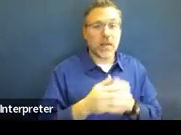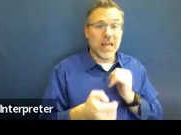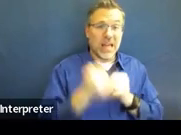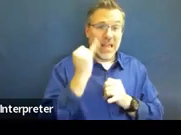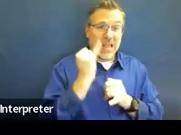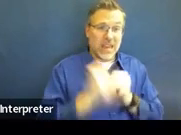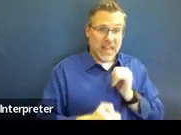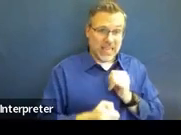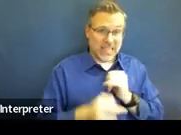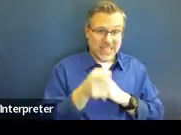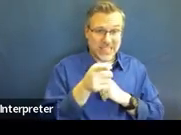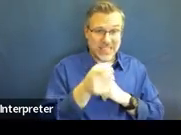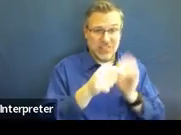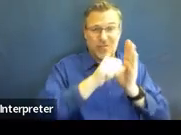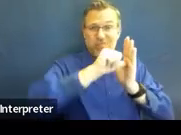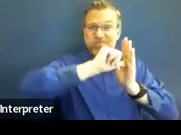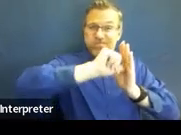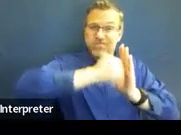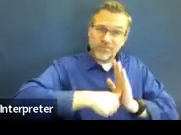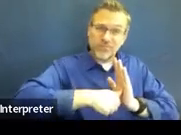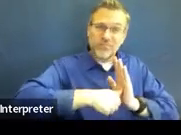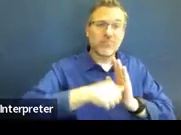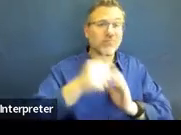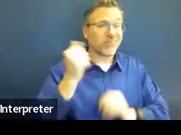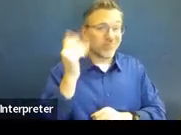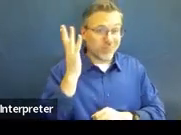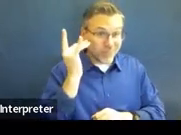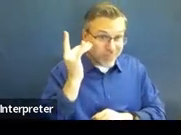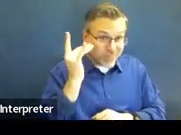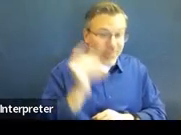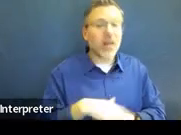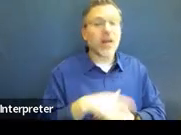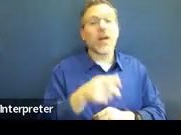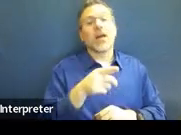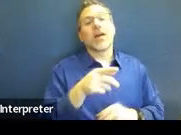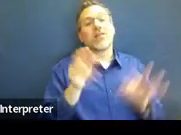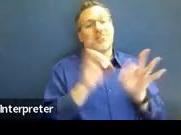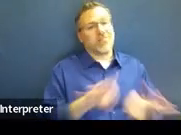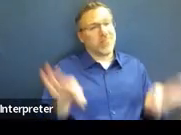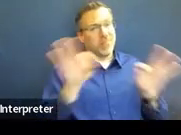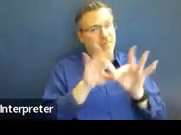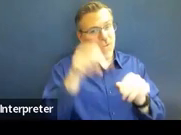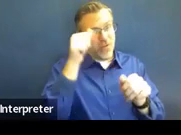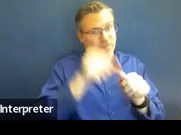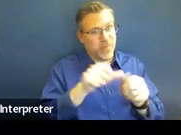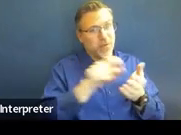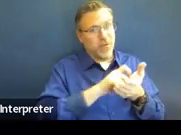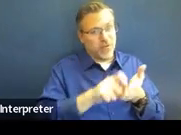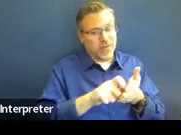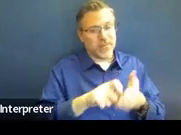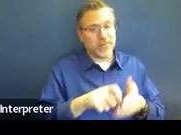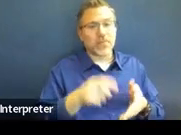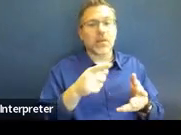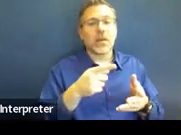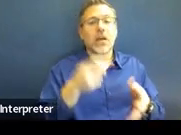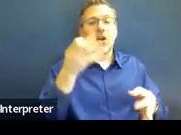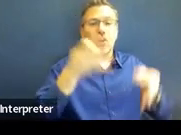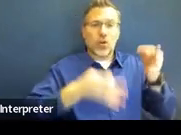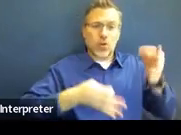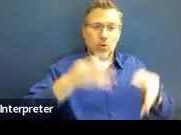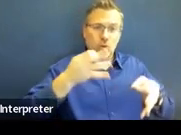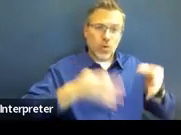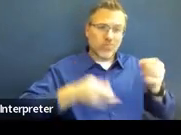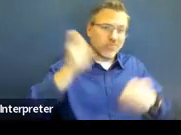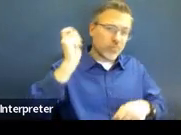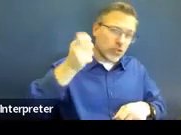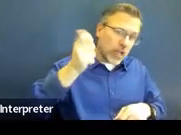point, is bolded, because this is really important to think about the written notice. Courts and hearing officers view